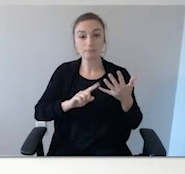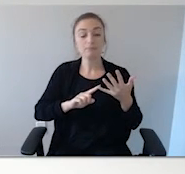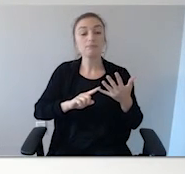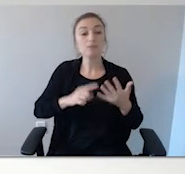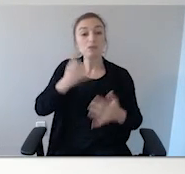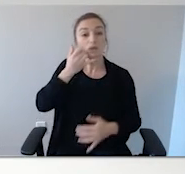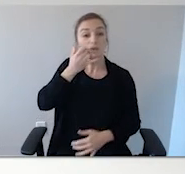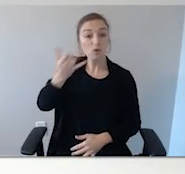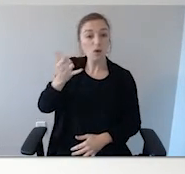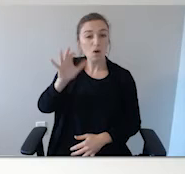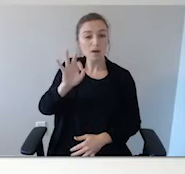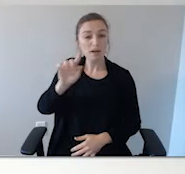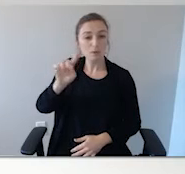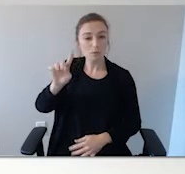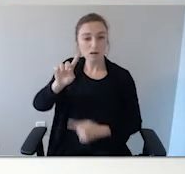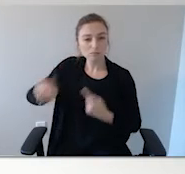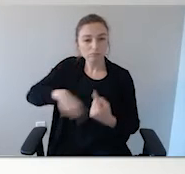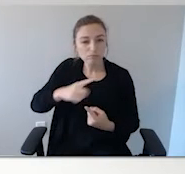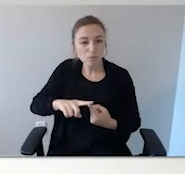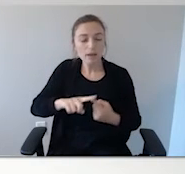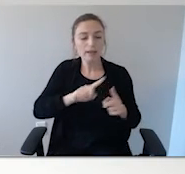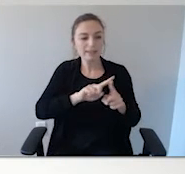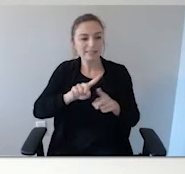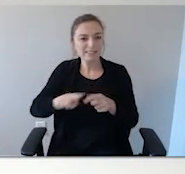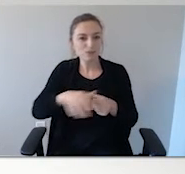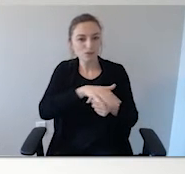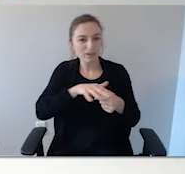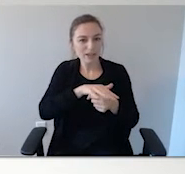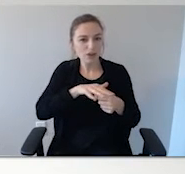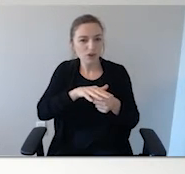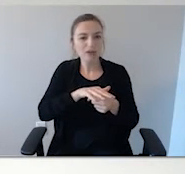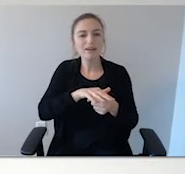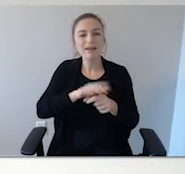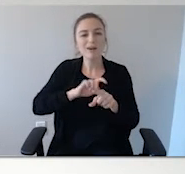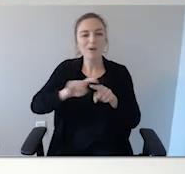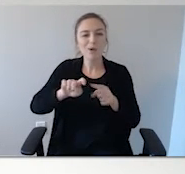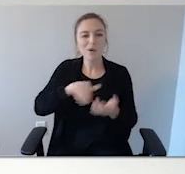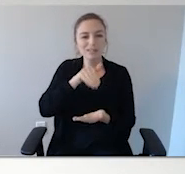And then when to call 911 and the call centers in the different areas.